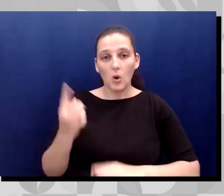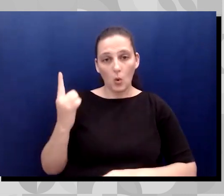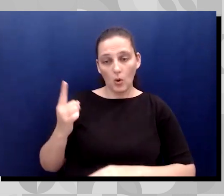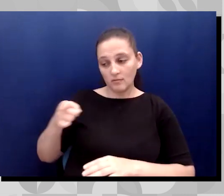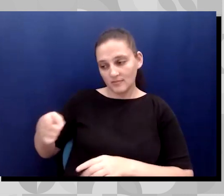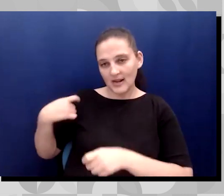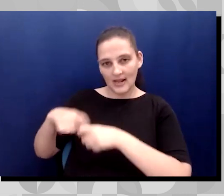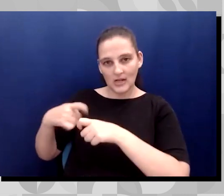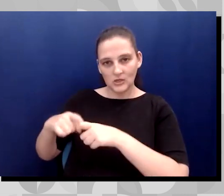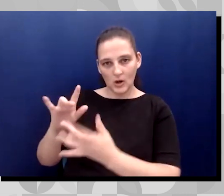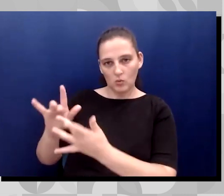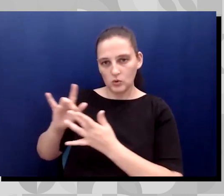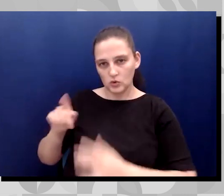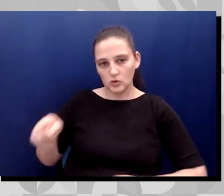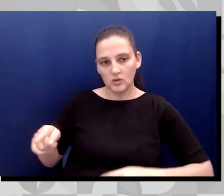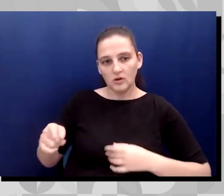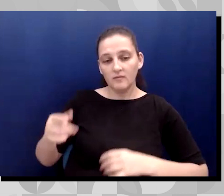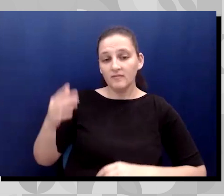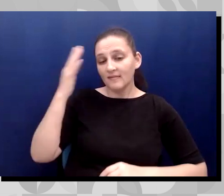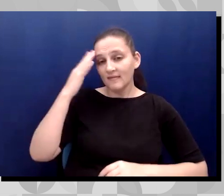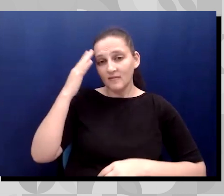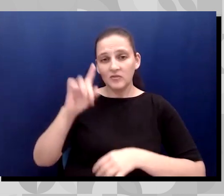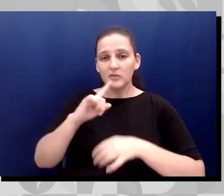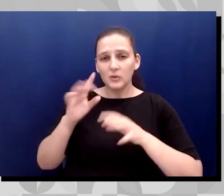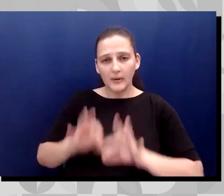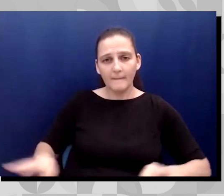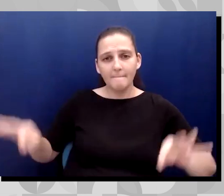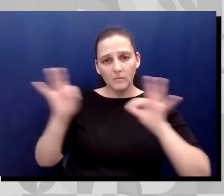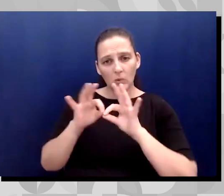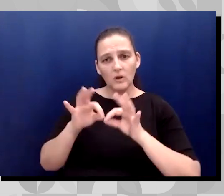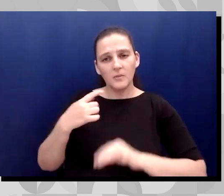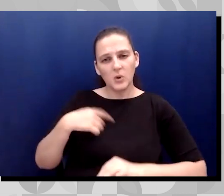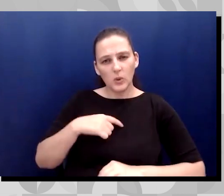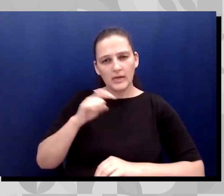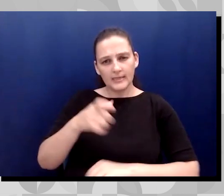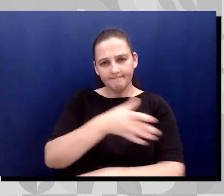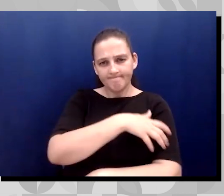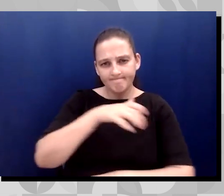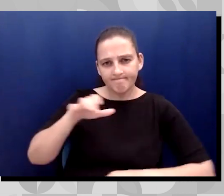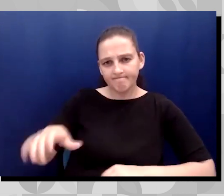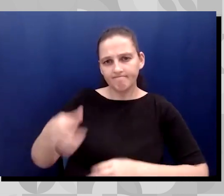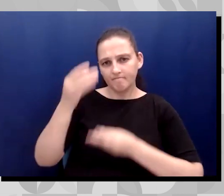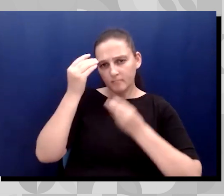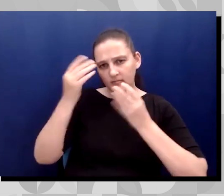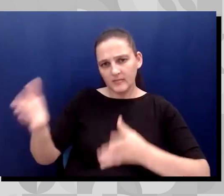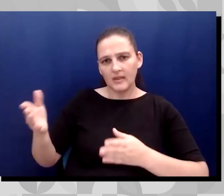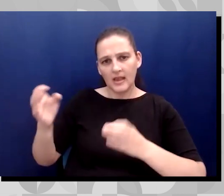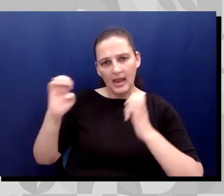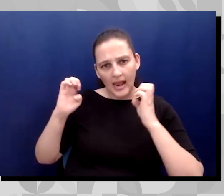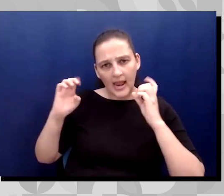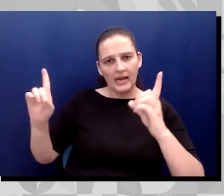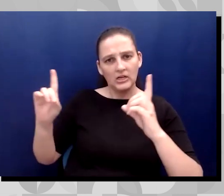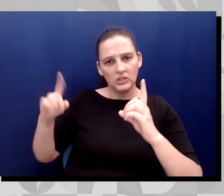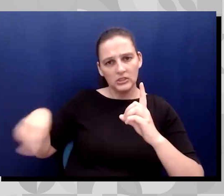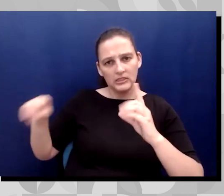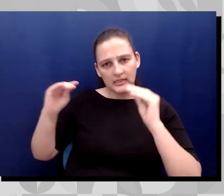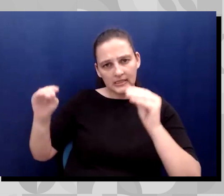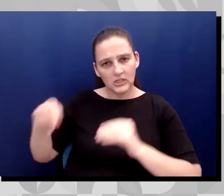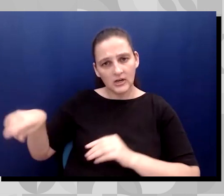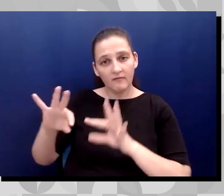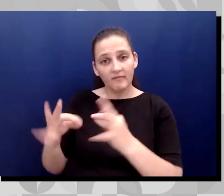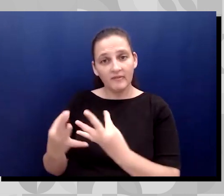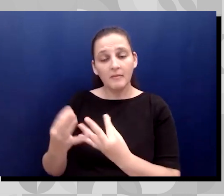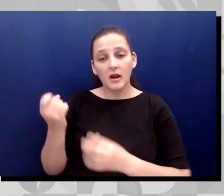understand that it's very important for us to be able to empower, inform, educate families, not only our Latino community, but really,